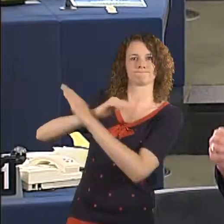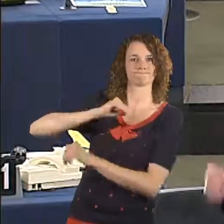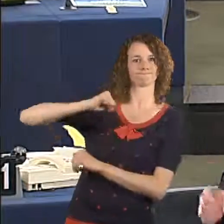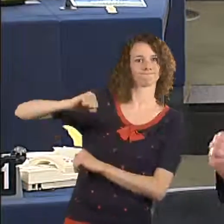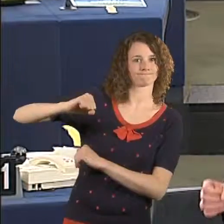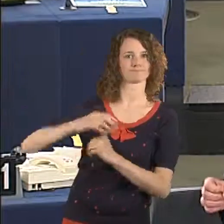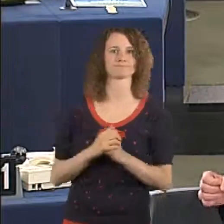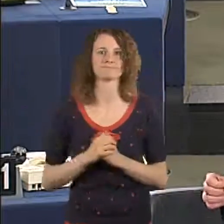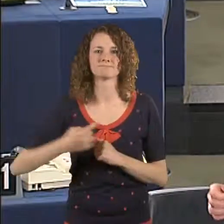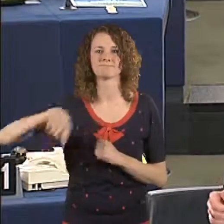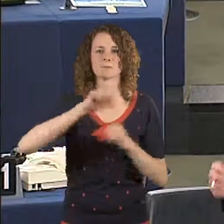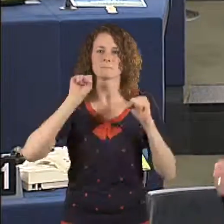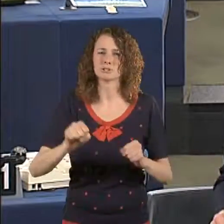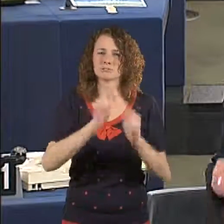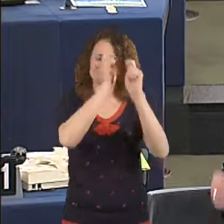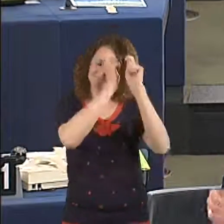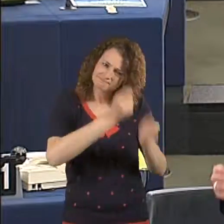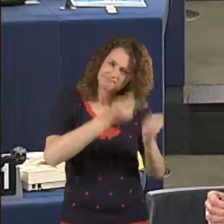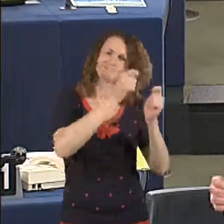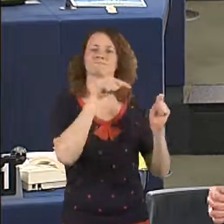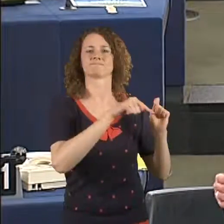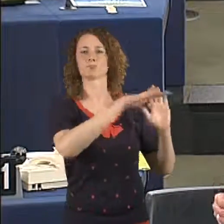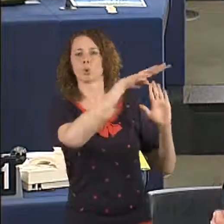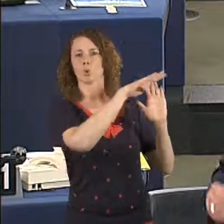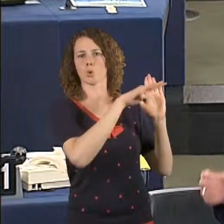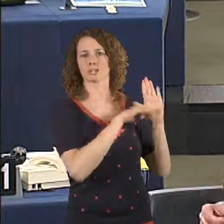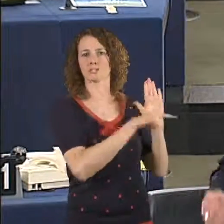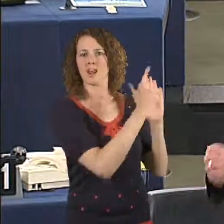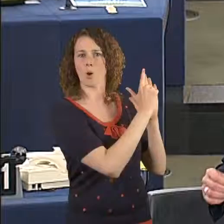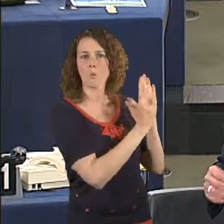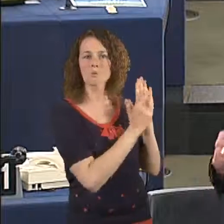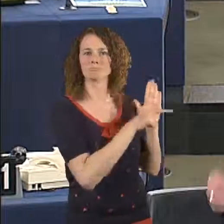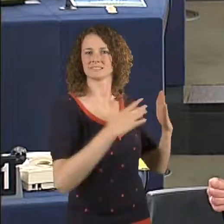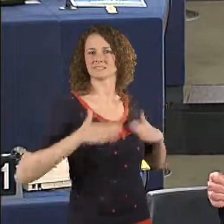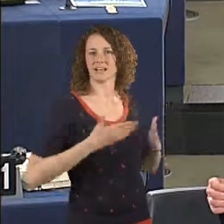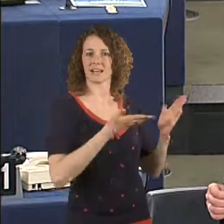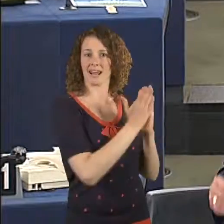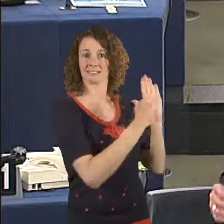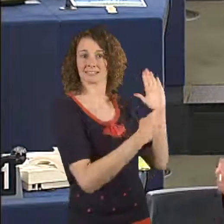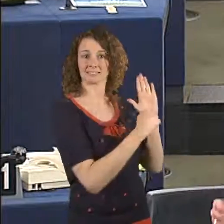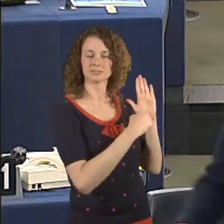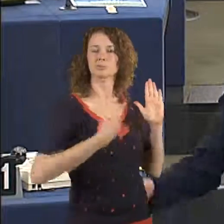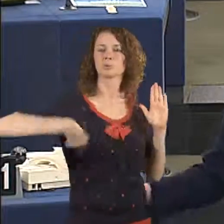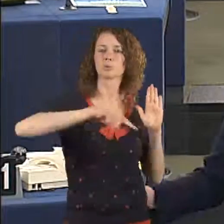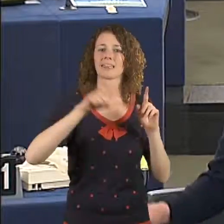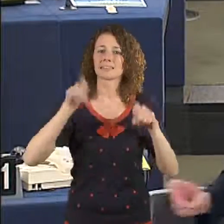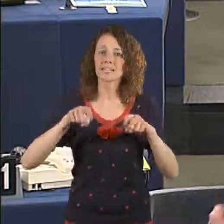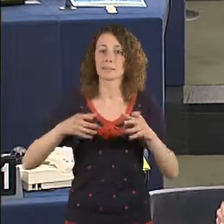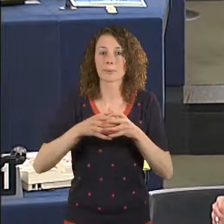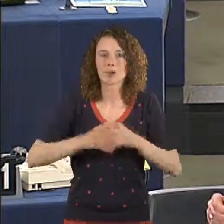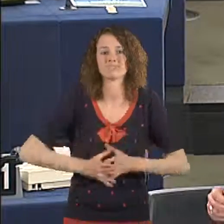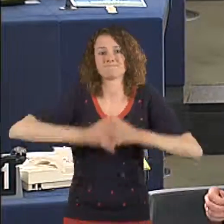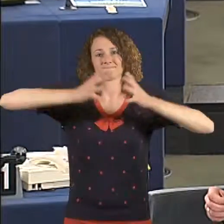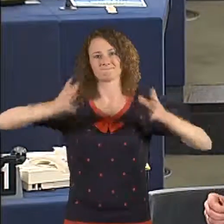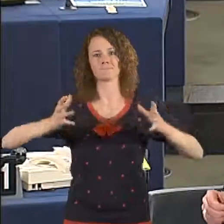– sorry, we will be voting on a report on Hungary – and then we've got to show, with a big majority, that we, as the European Union,